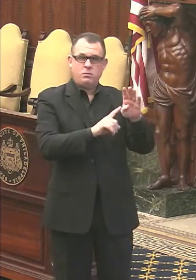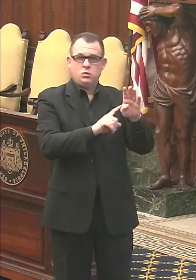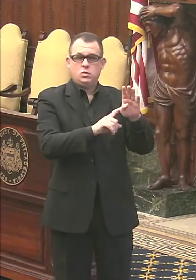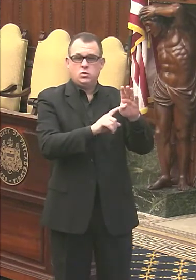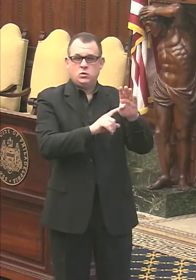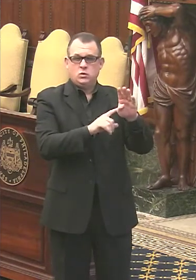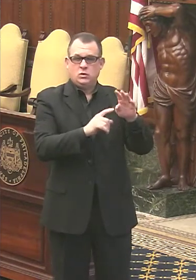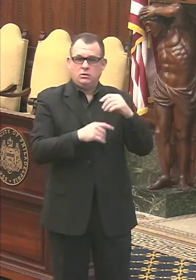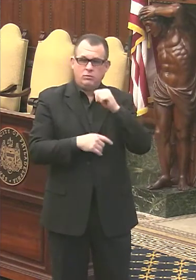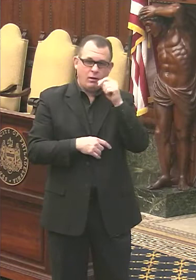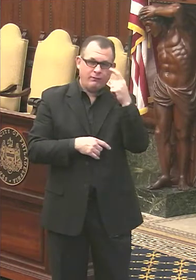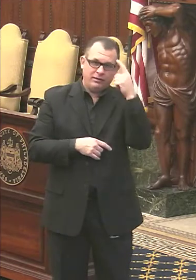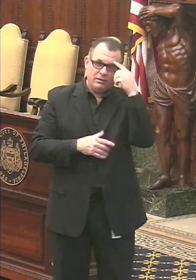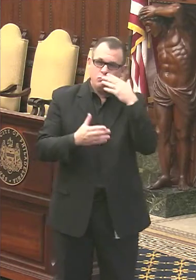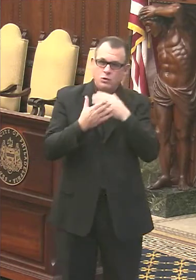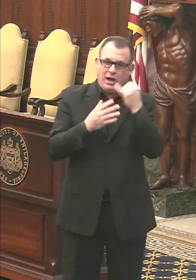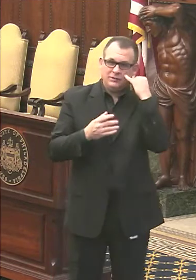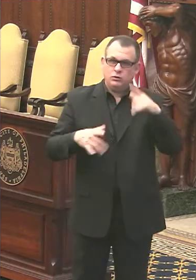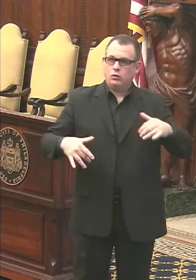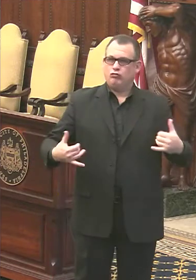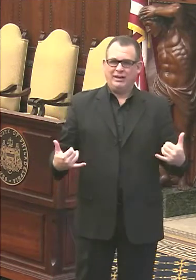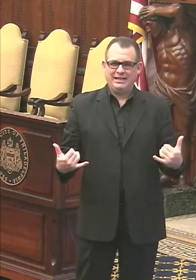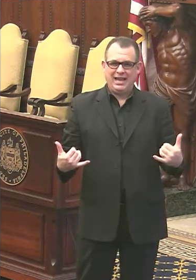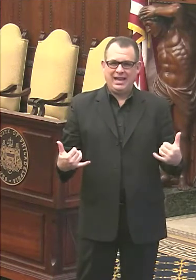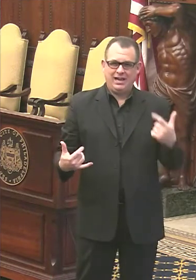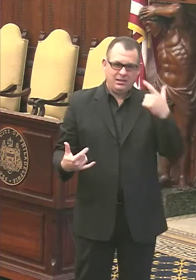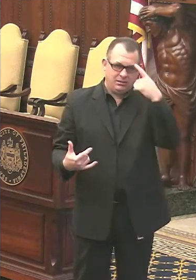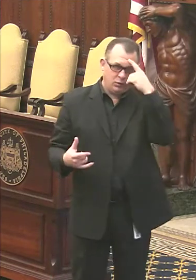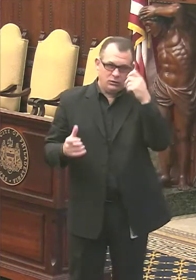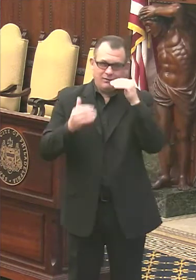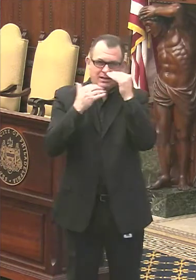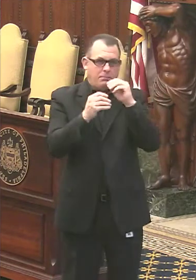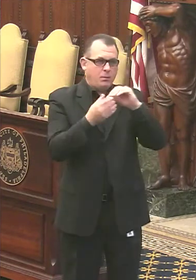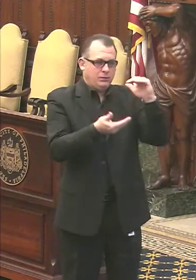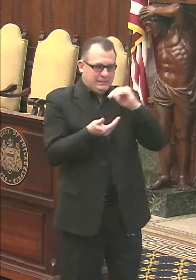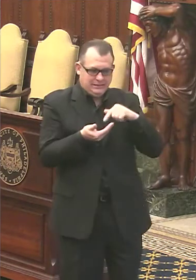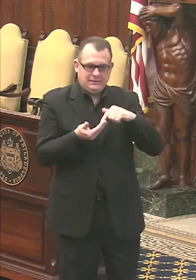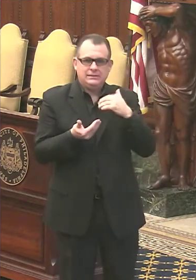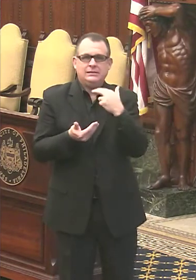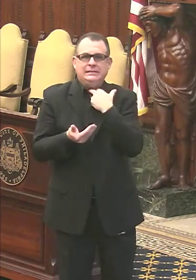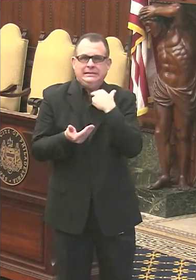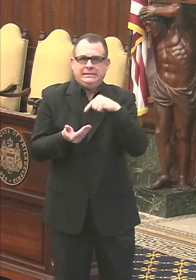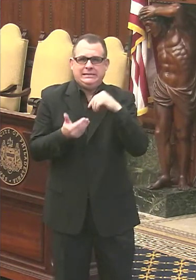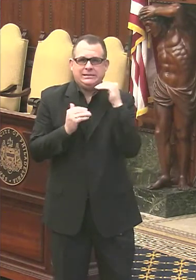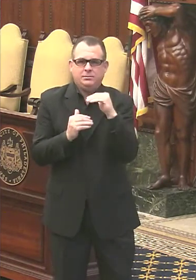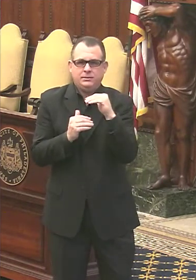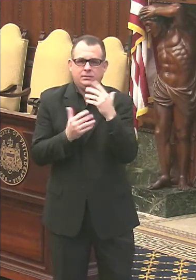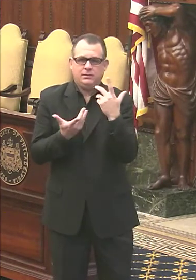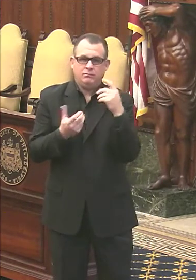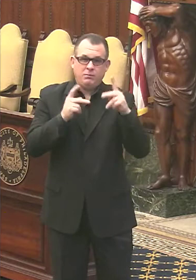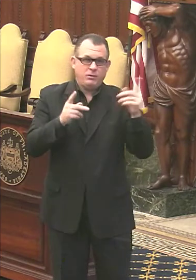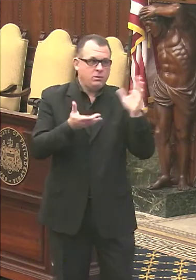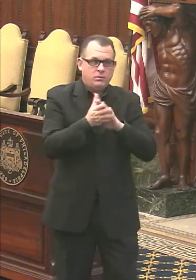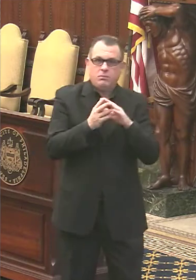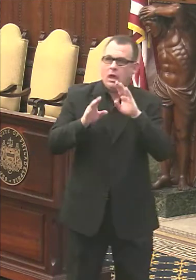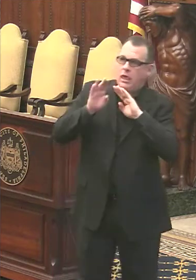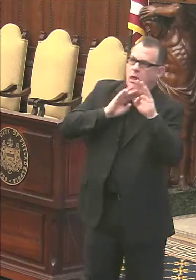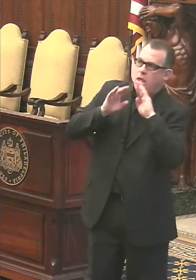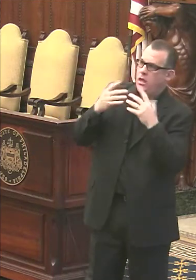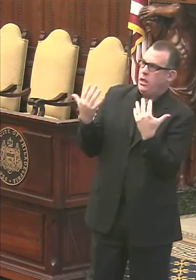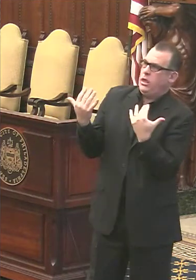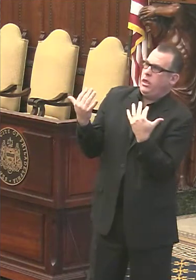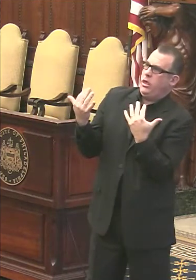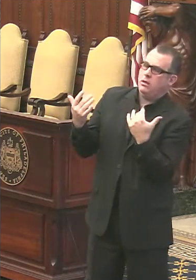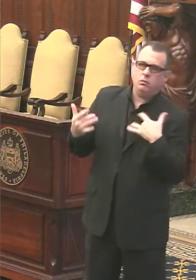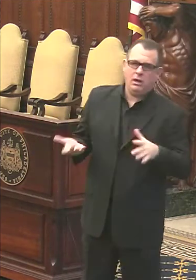don't think it's a good idea to run it right now when the vaccine is so limited, uh, because we think it may frustrate people to say, you know, you can get vaccinated